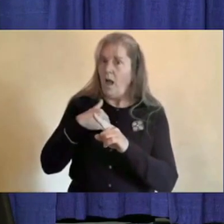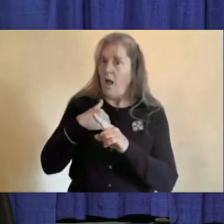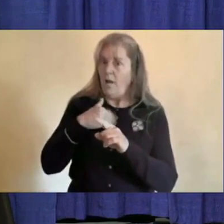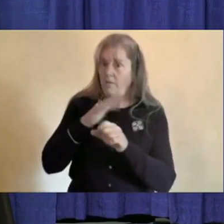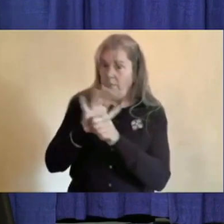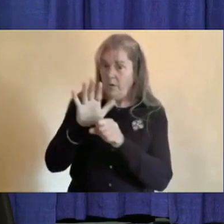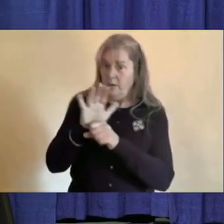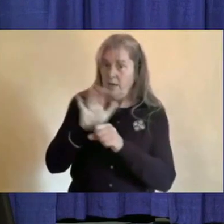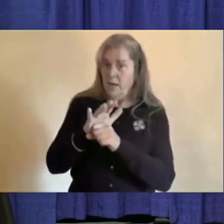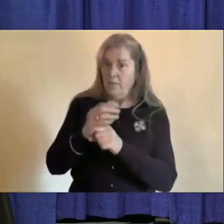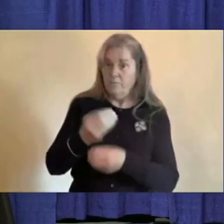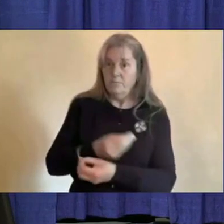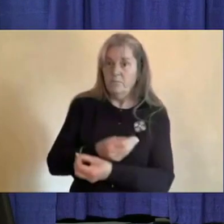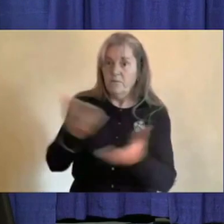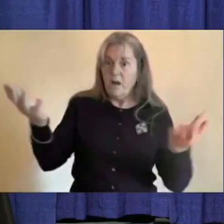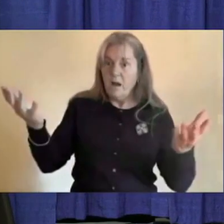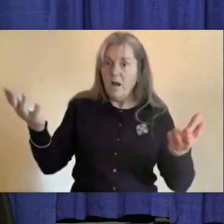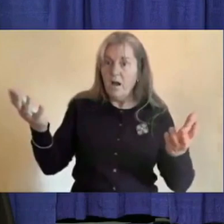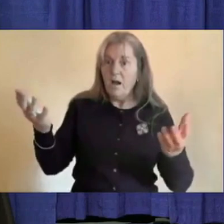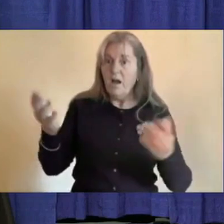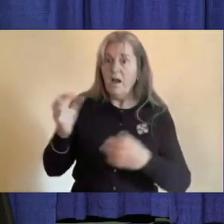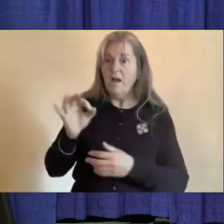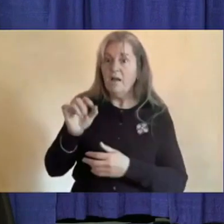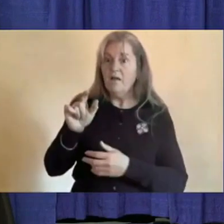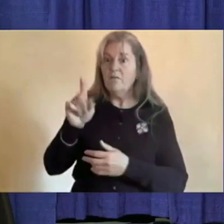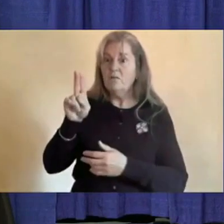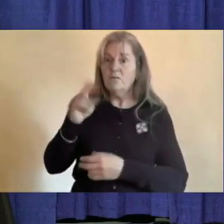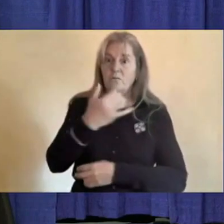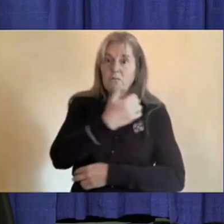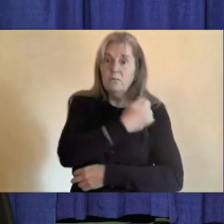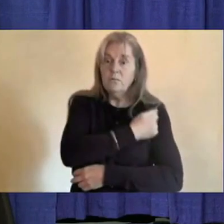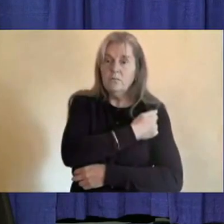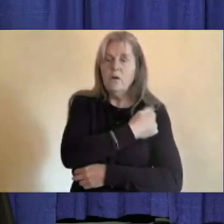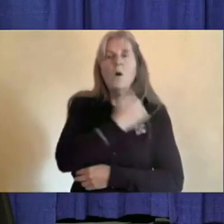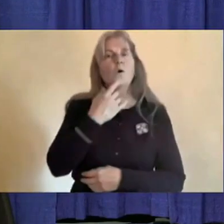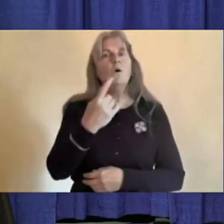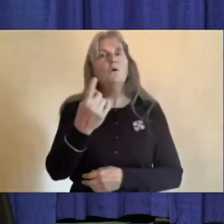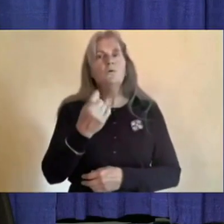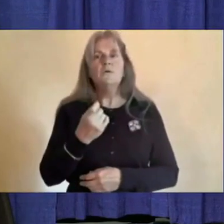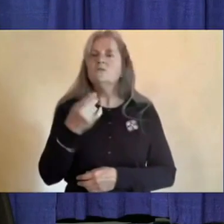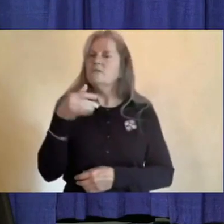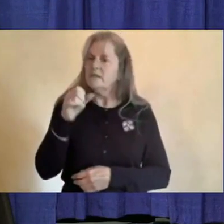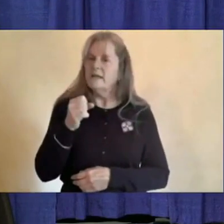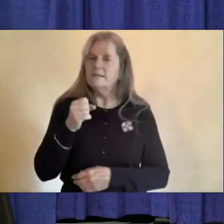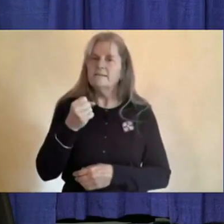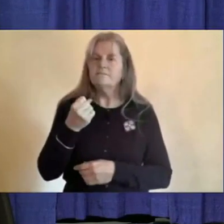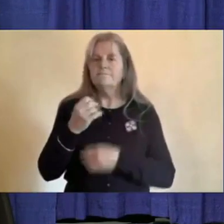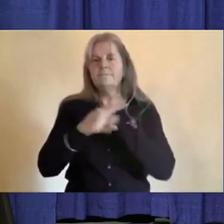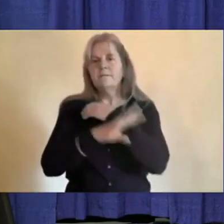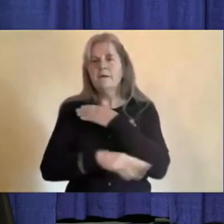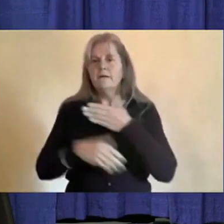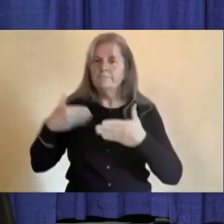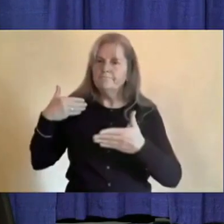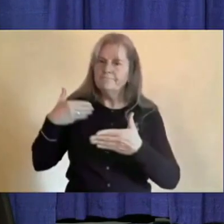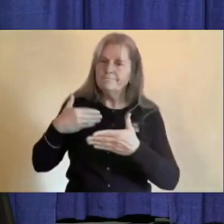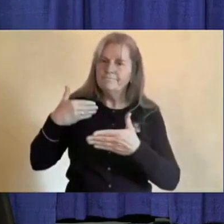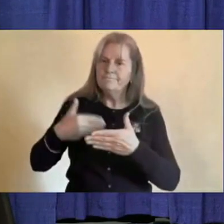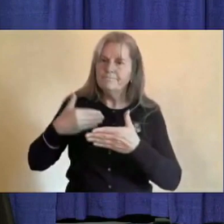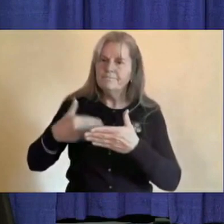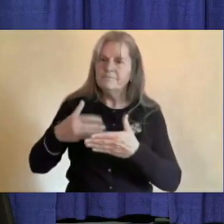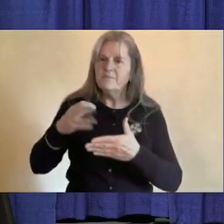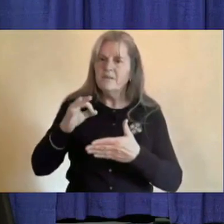Yeah, great question. So we're really getting, we're getting close to influenza season, and I think